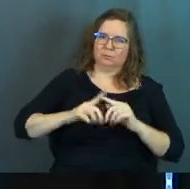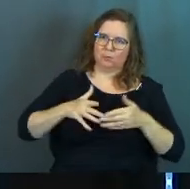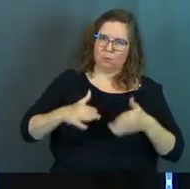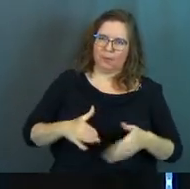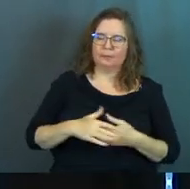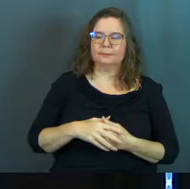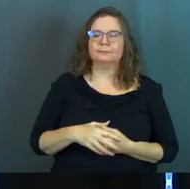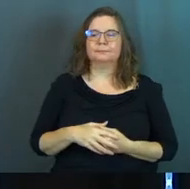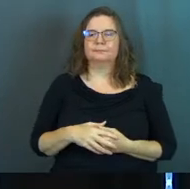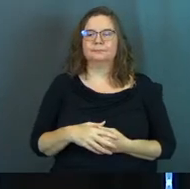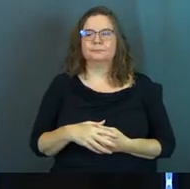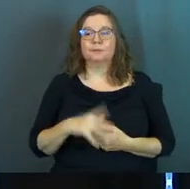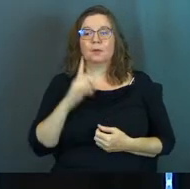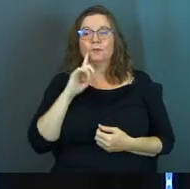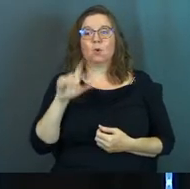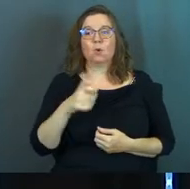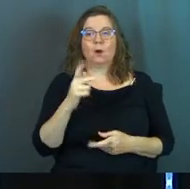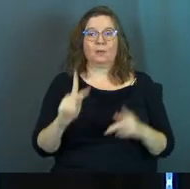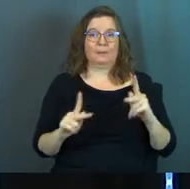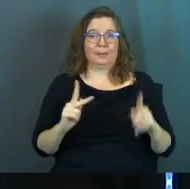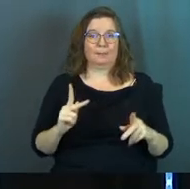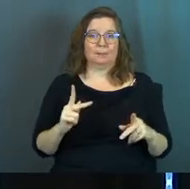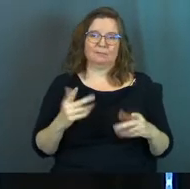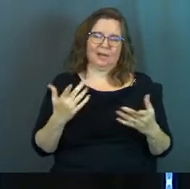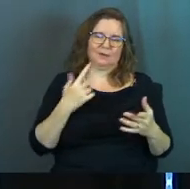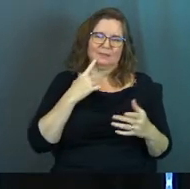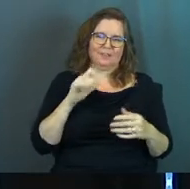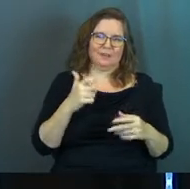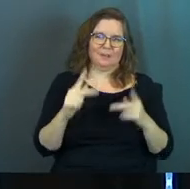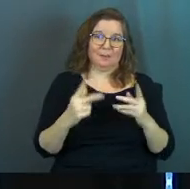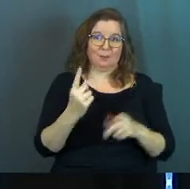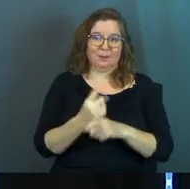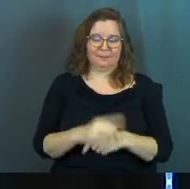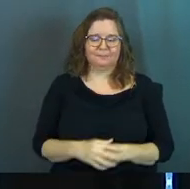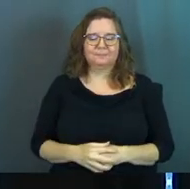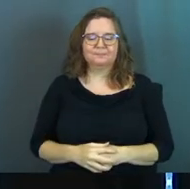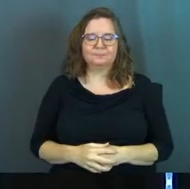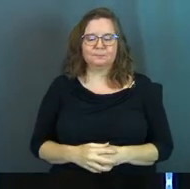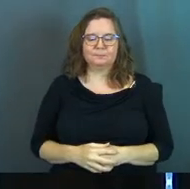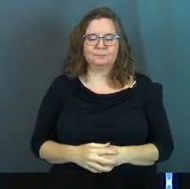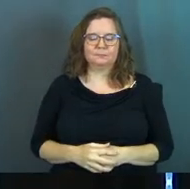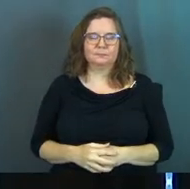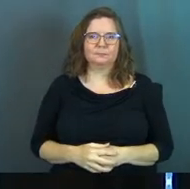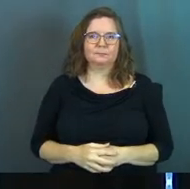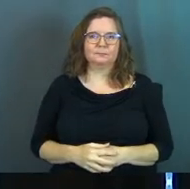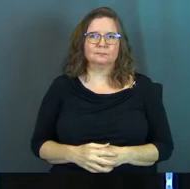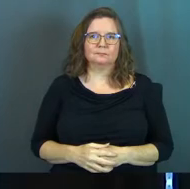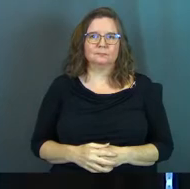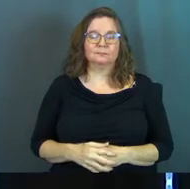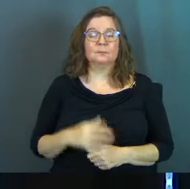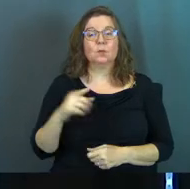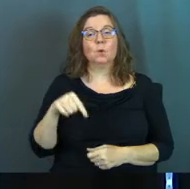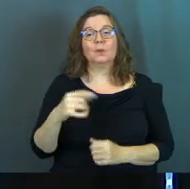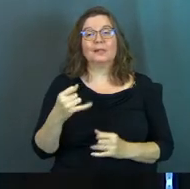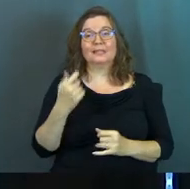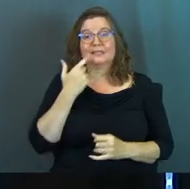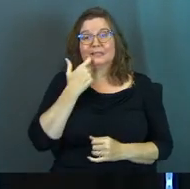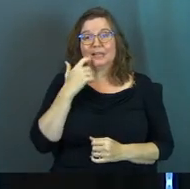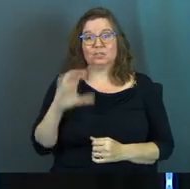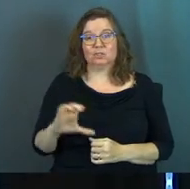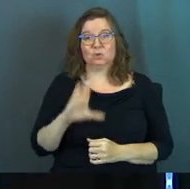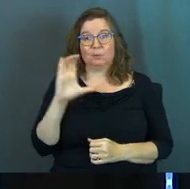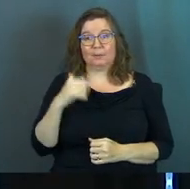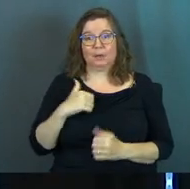lot of ways for other people. I'll just say for other people, right? Let's see where this might be going. So this last